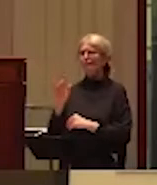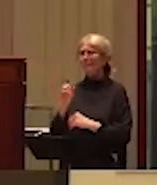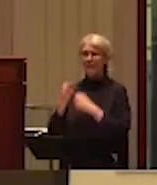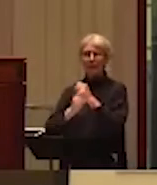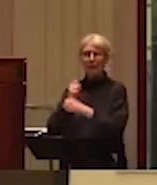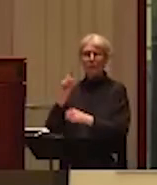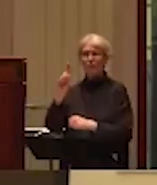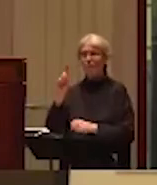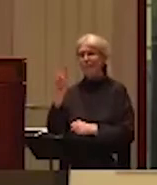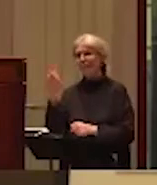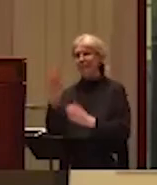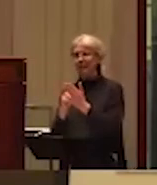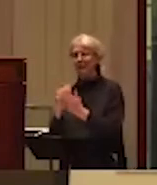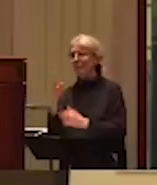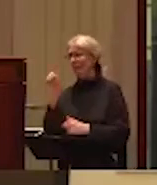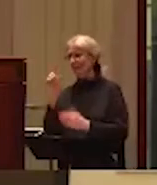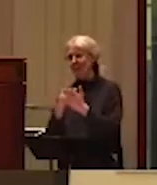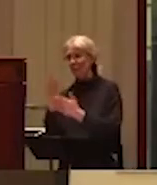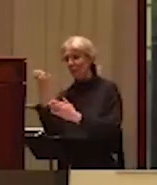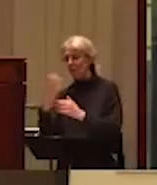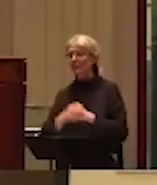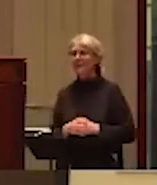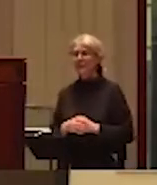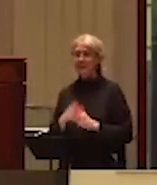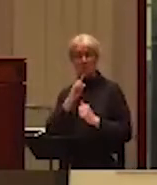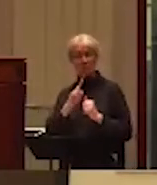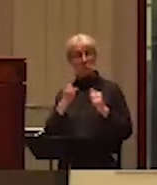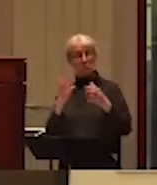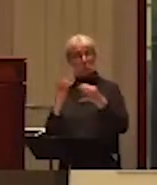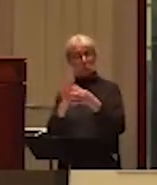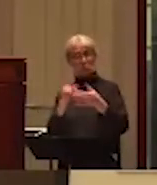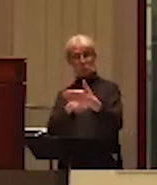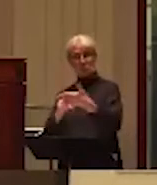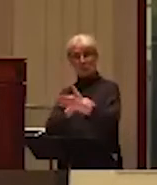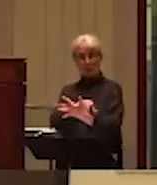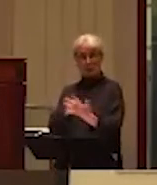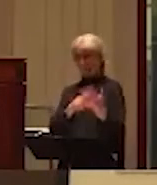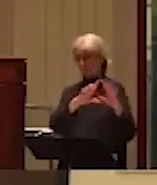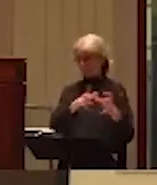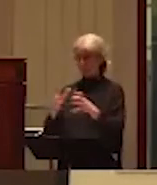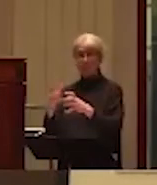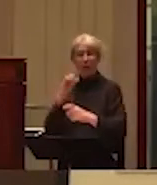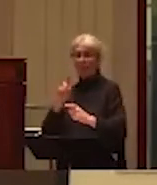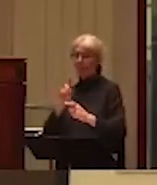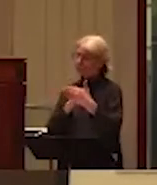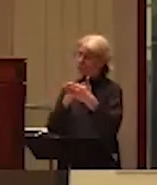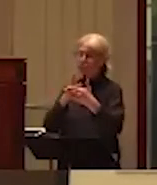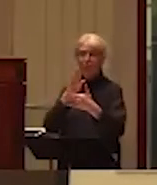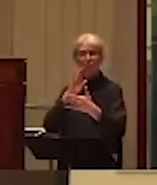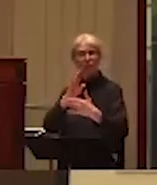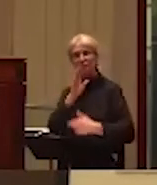let anybody say anything about those nationalities and I will stand up. And now I'm going to add this